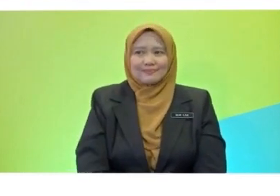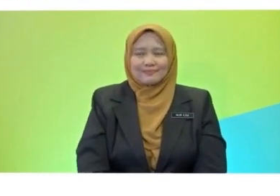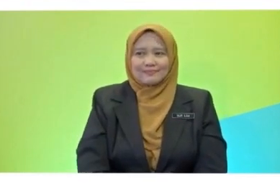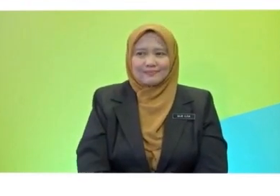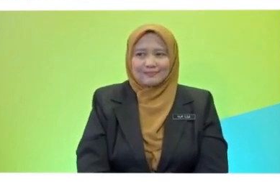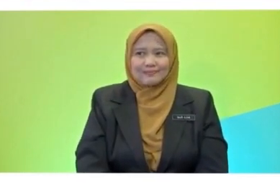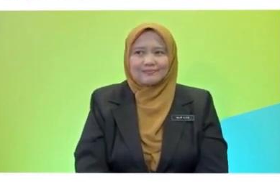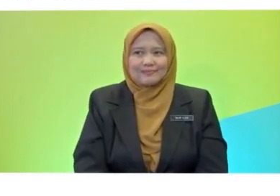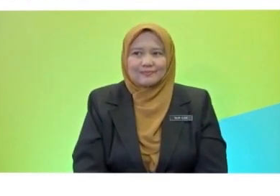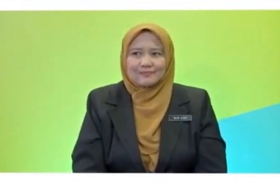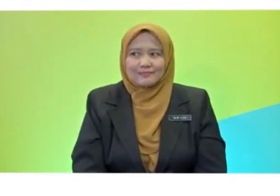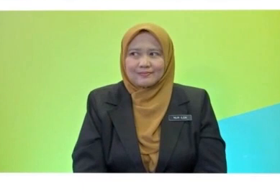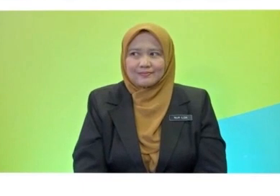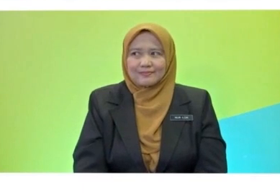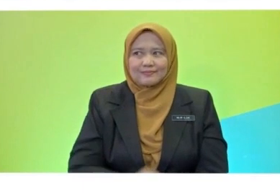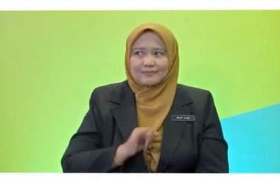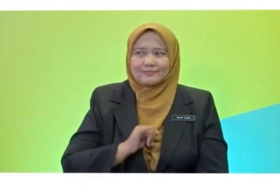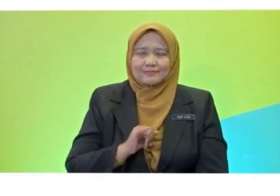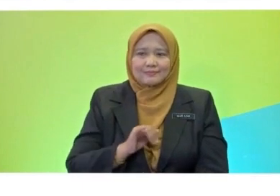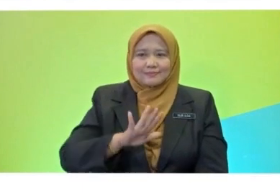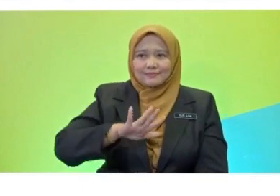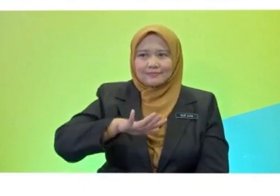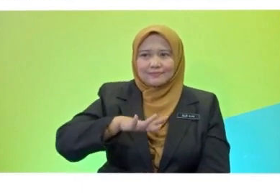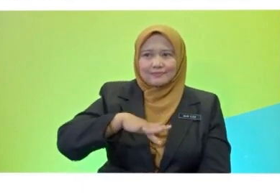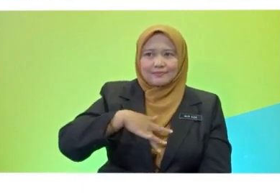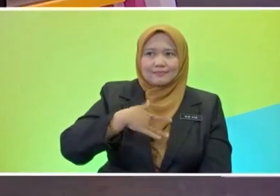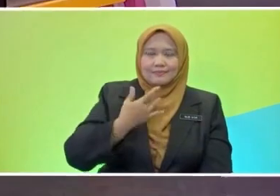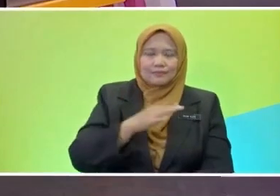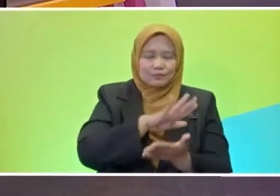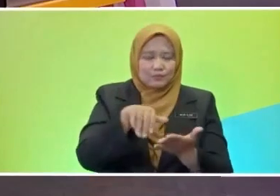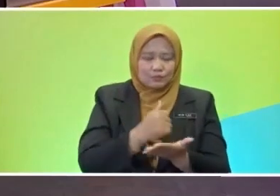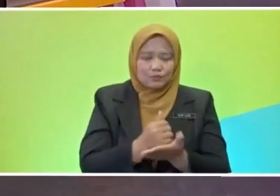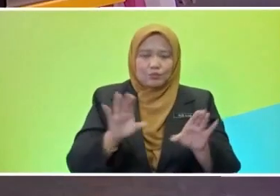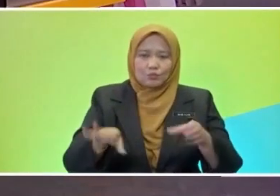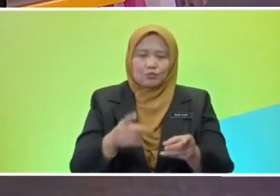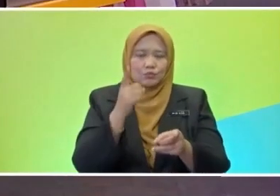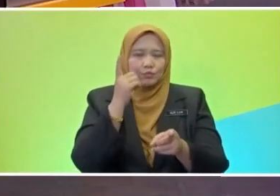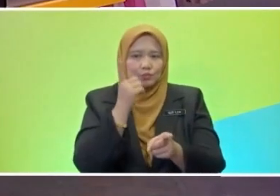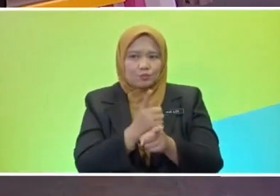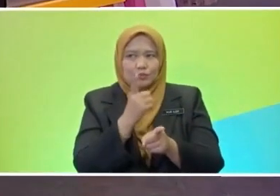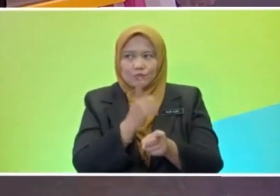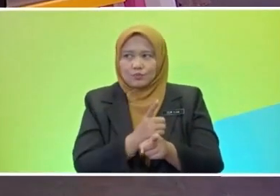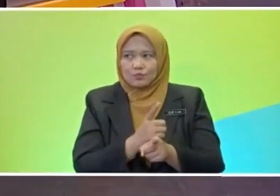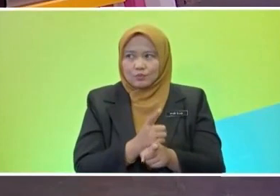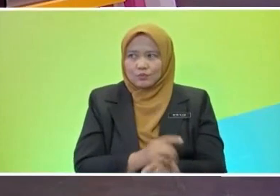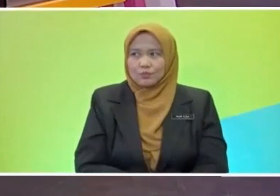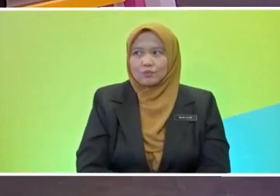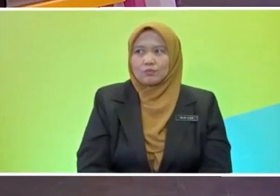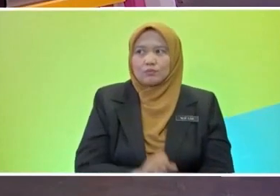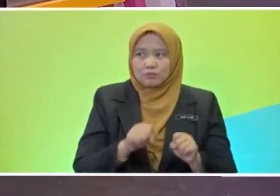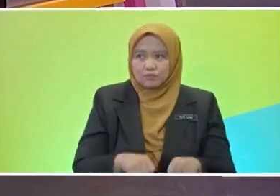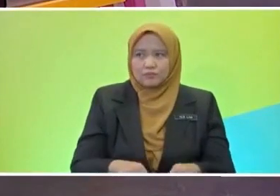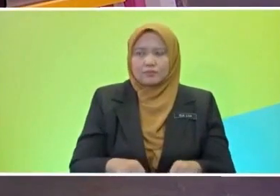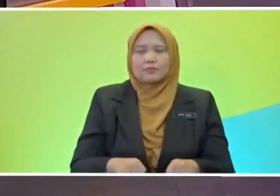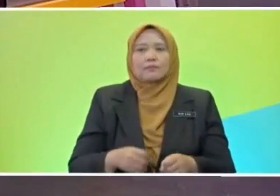Very good. I think all four of them did so well that they managed to actually give me the past tense form